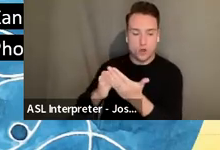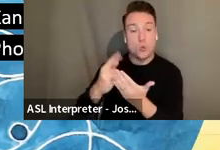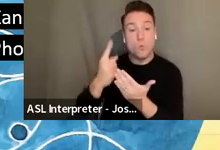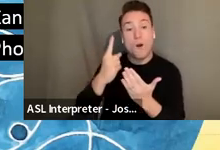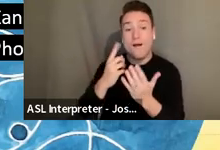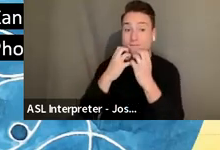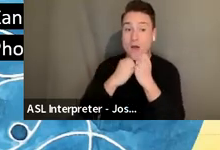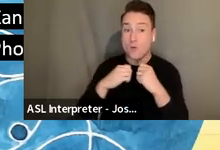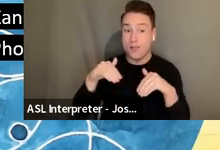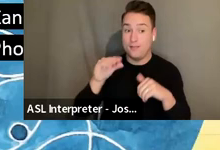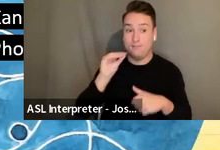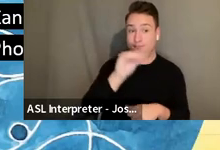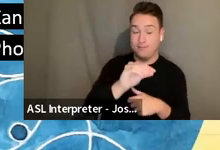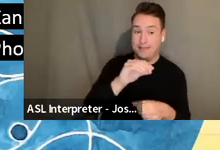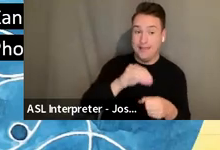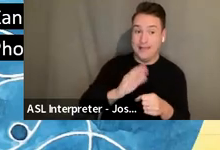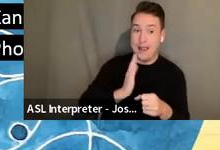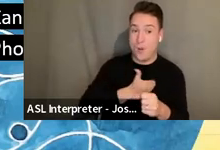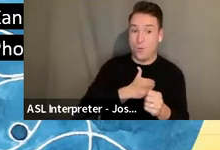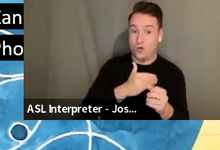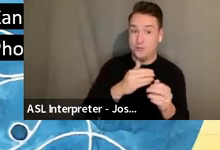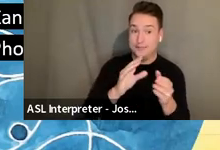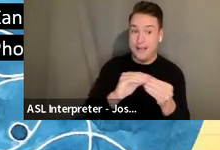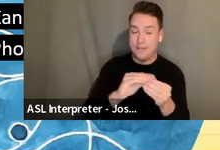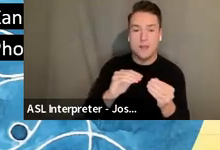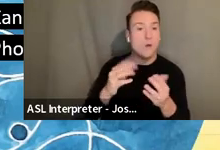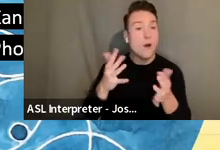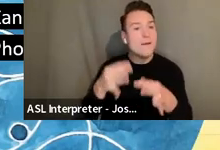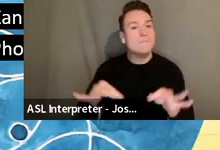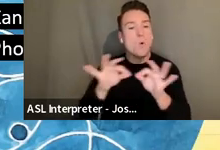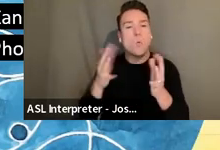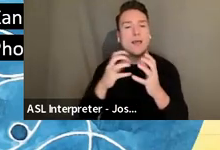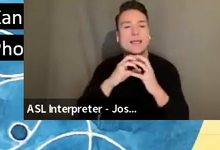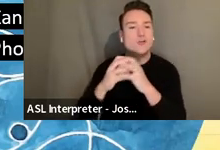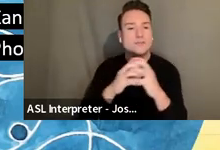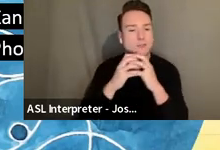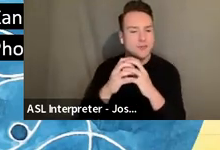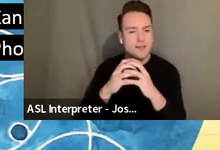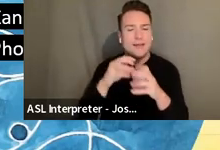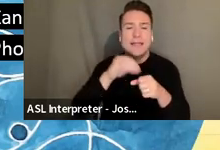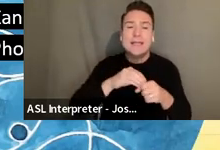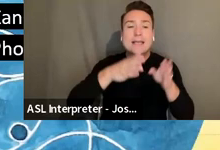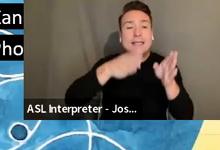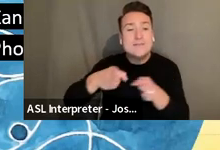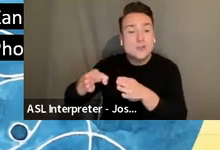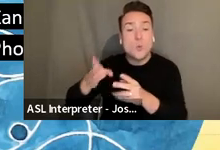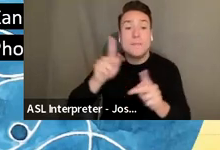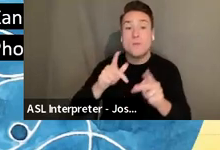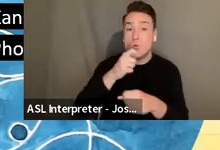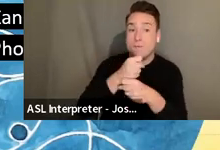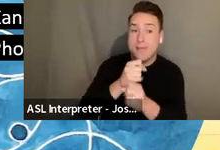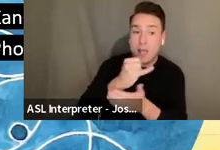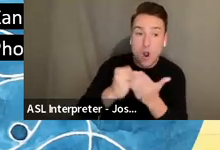is not yet captured in our written statement is the importance of intersectionality in individuals, art makers, and our